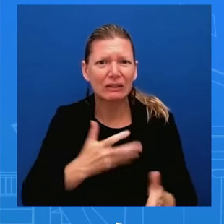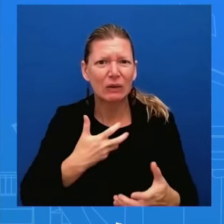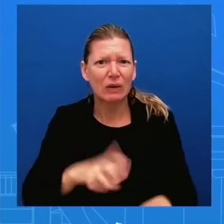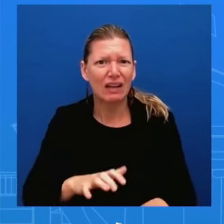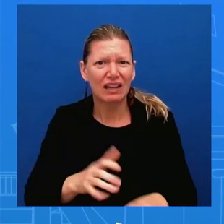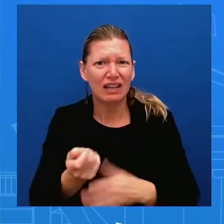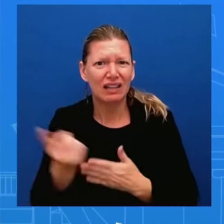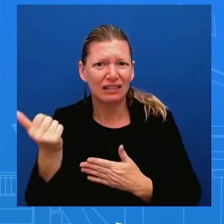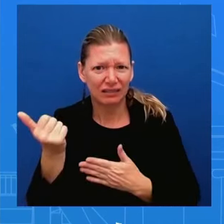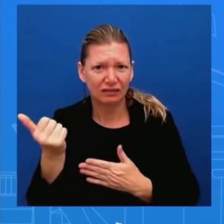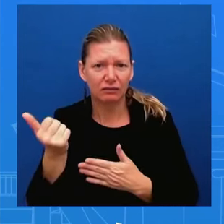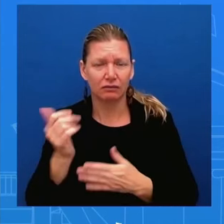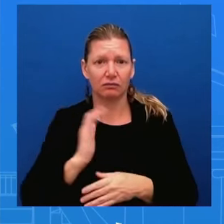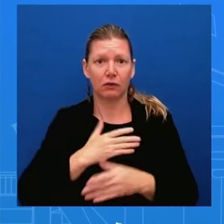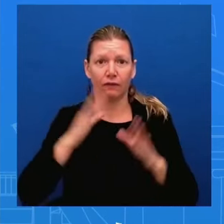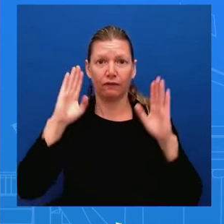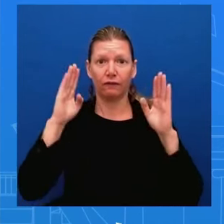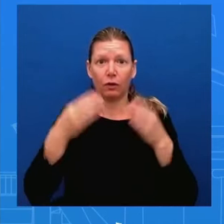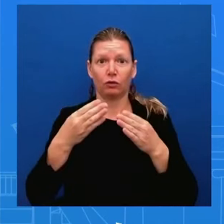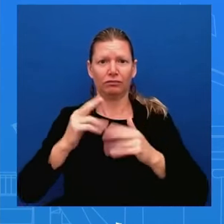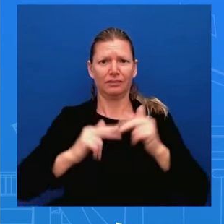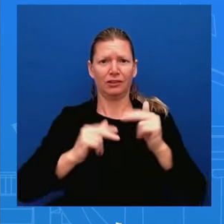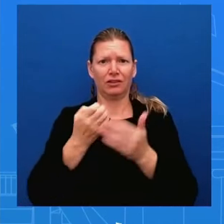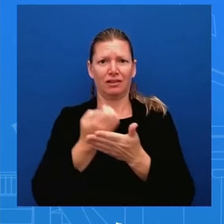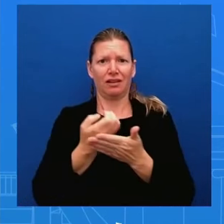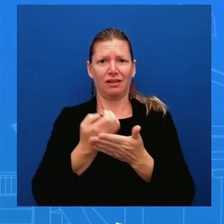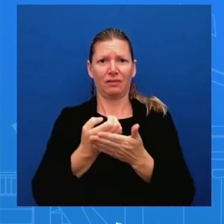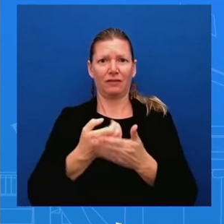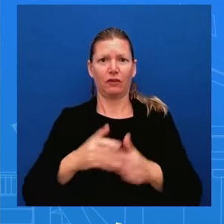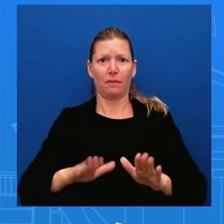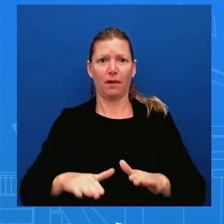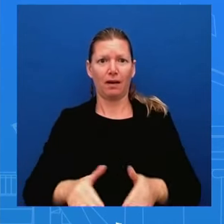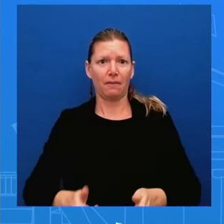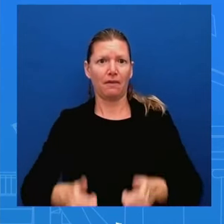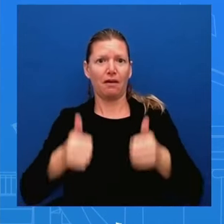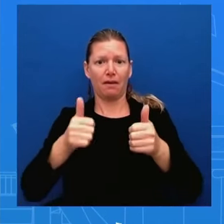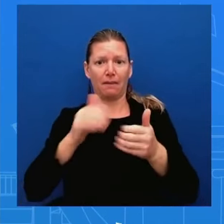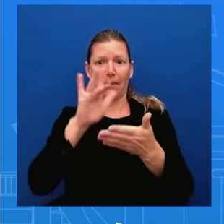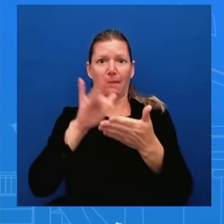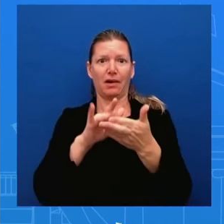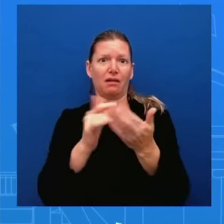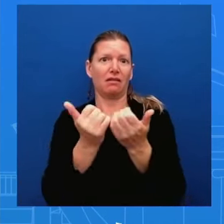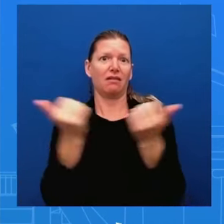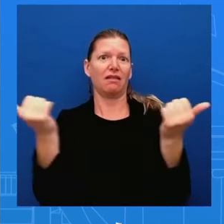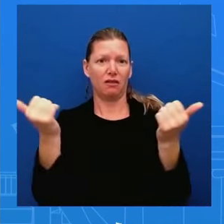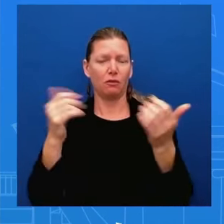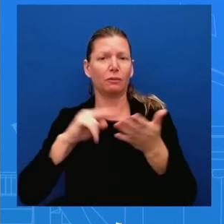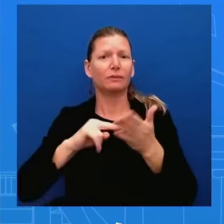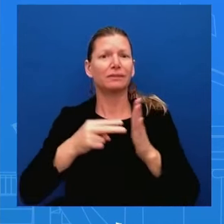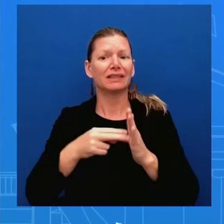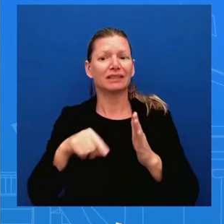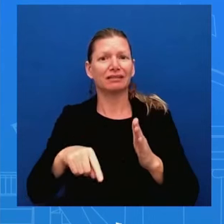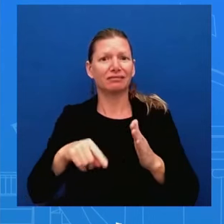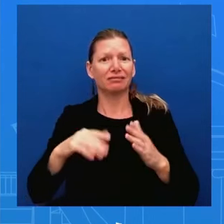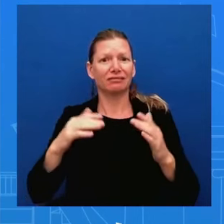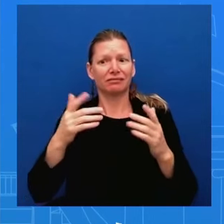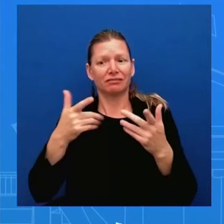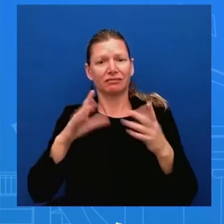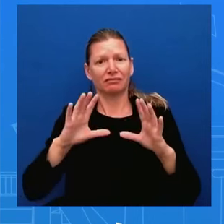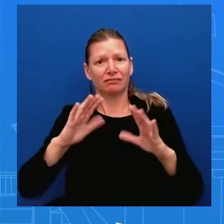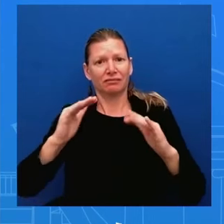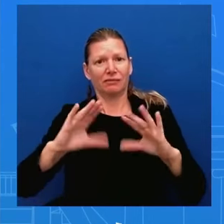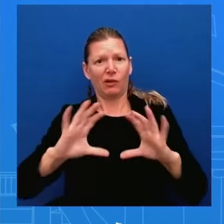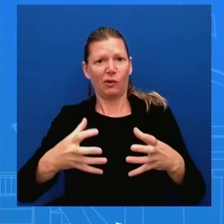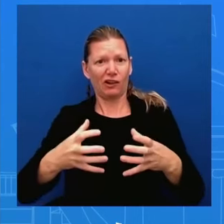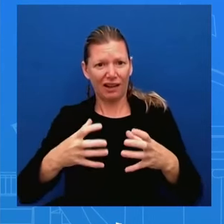out uh and uh you know this is uh this is something that we can speak to i think the contrast between